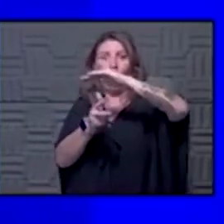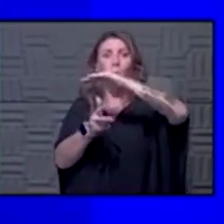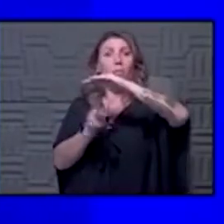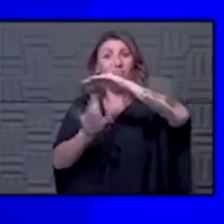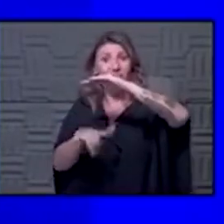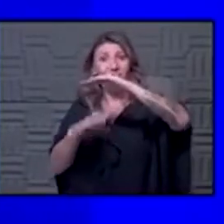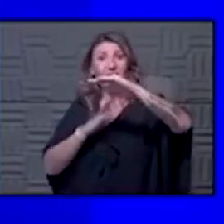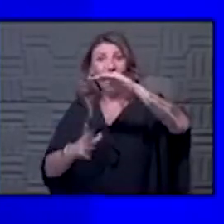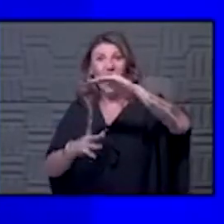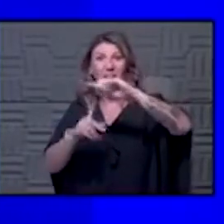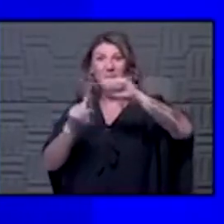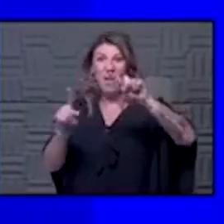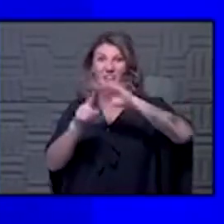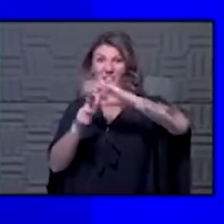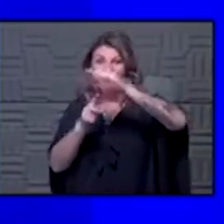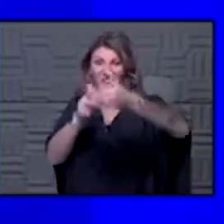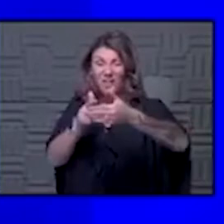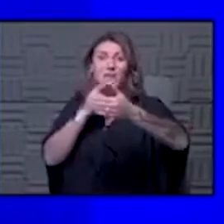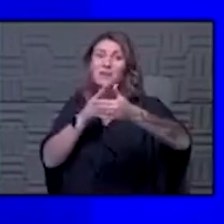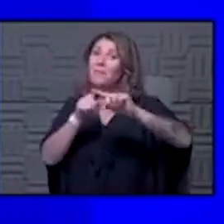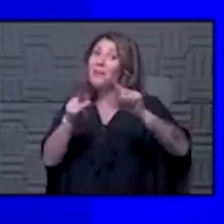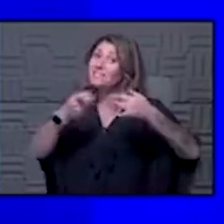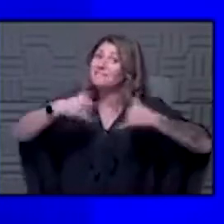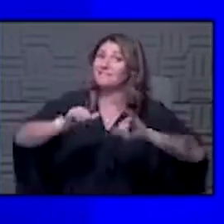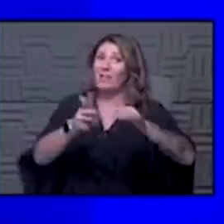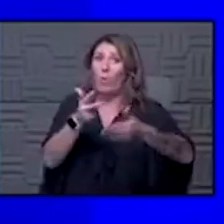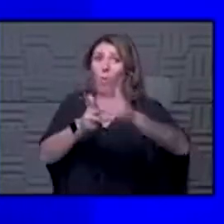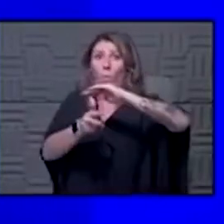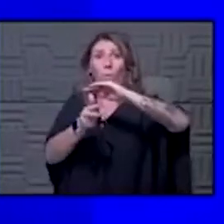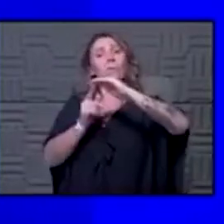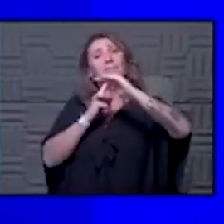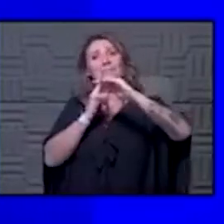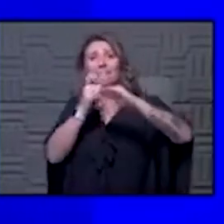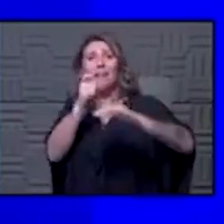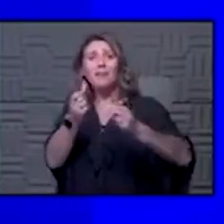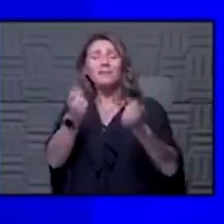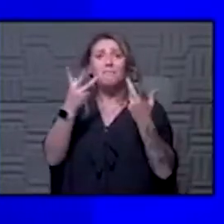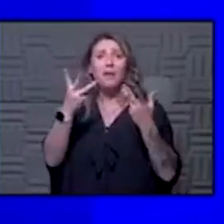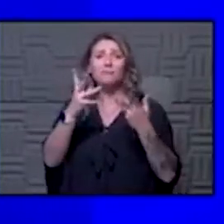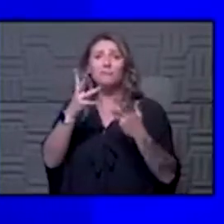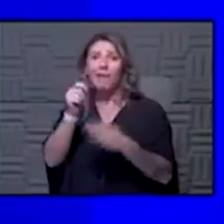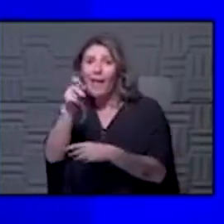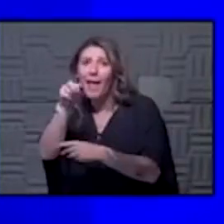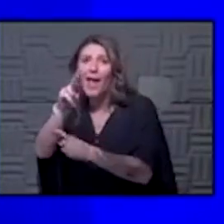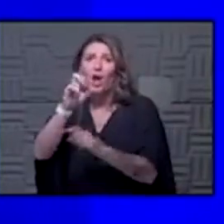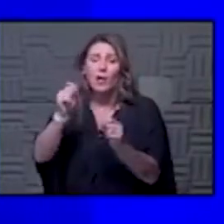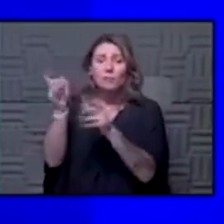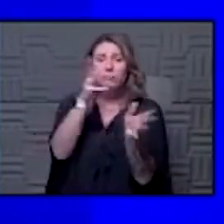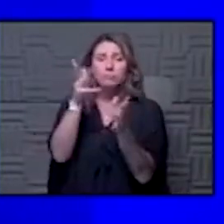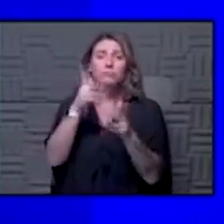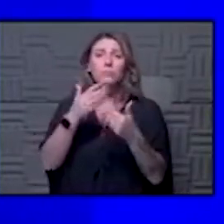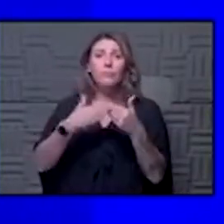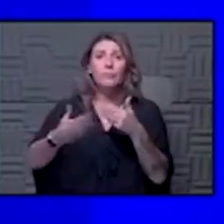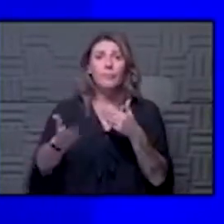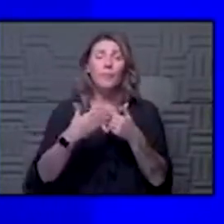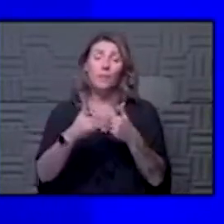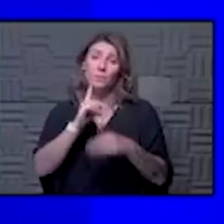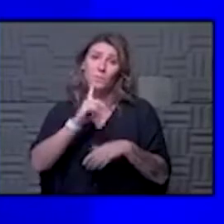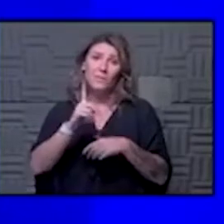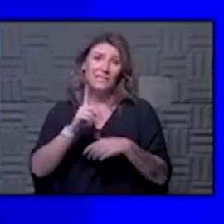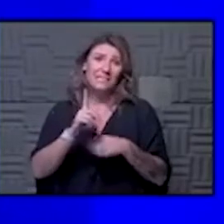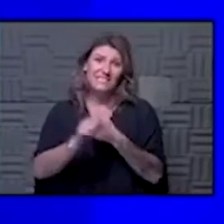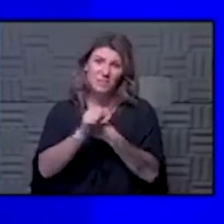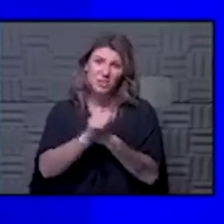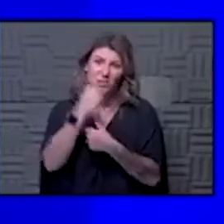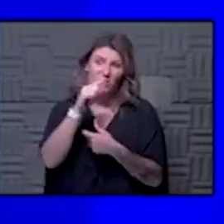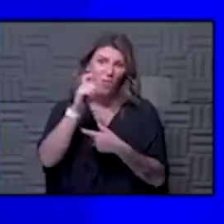even less ventilation so so there are things to be concerned about that but I agree with you 100% moving forward it will certainly be very dangerous for